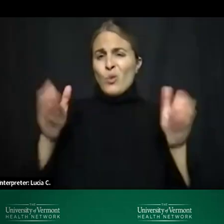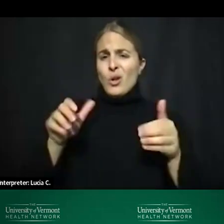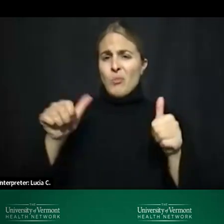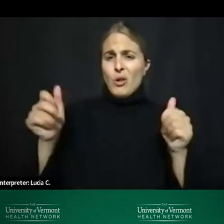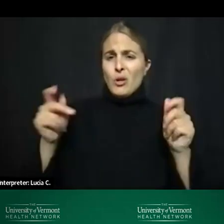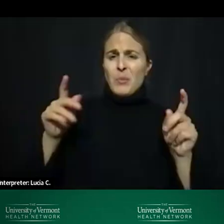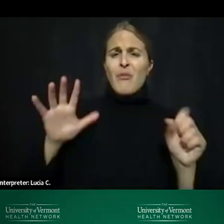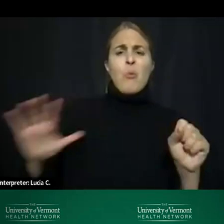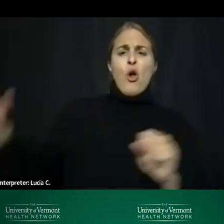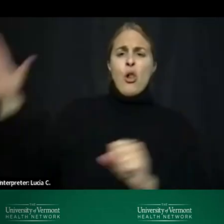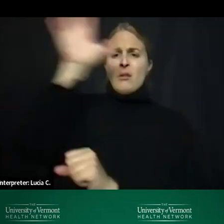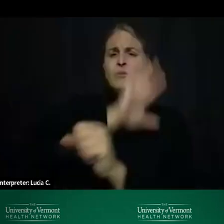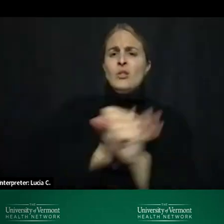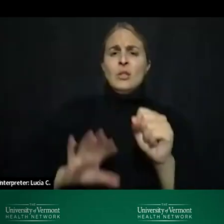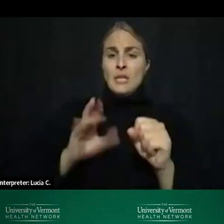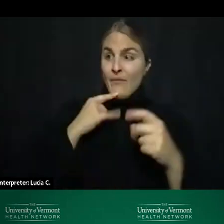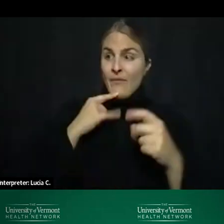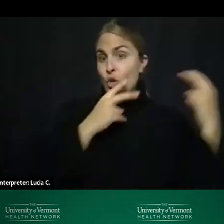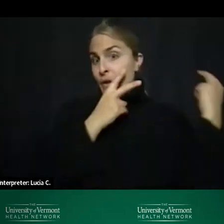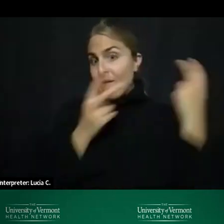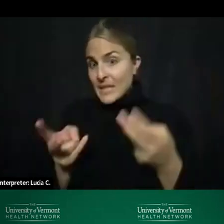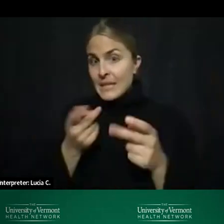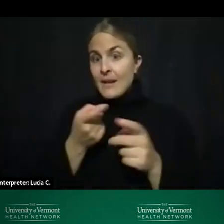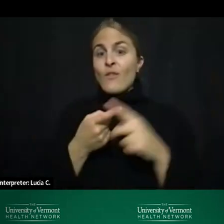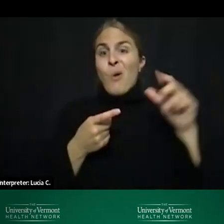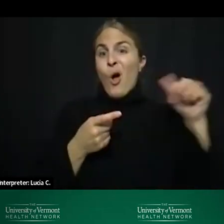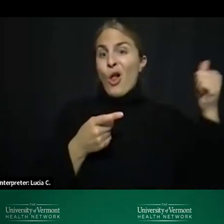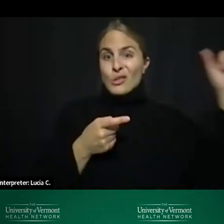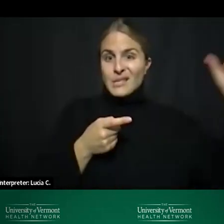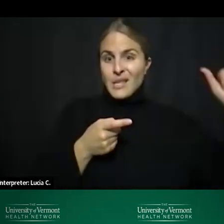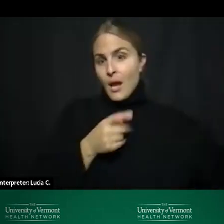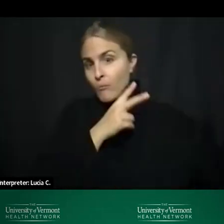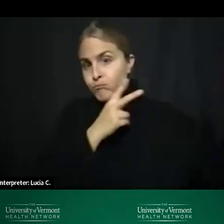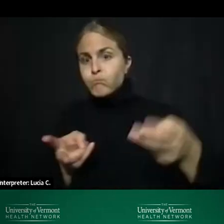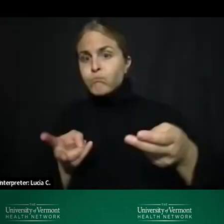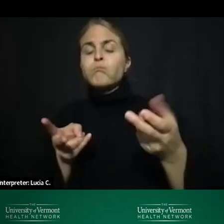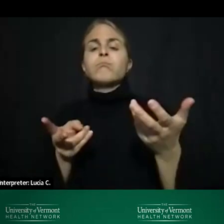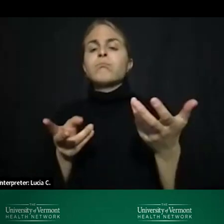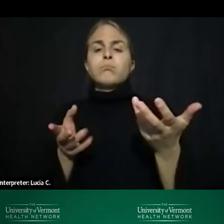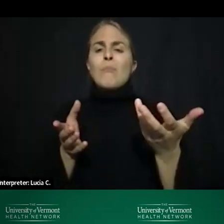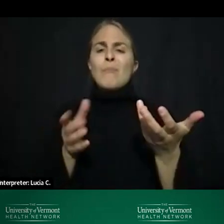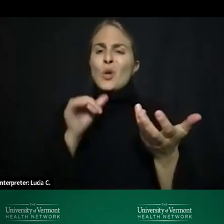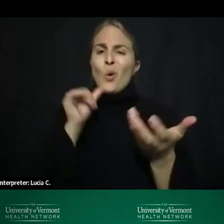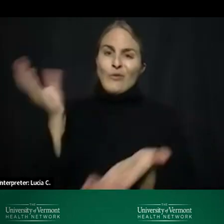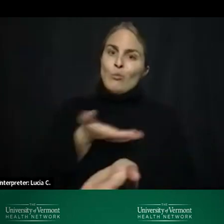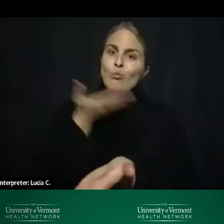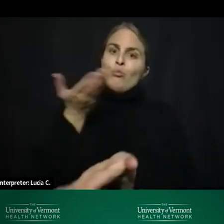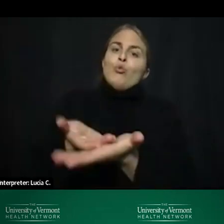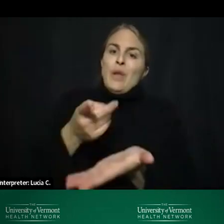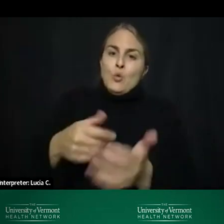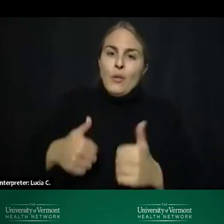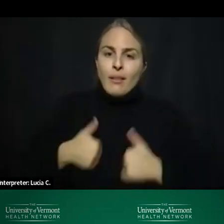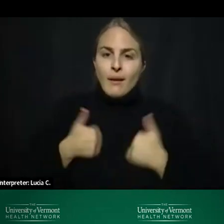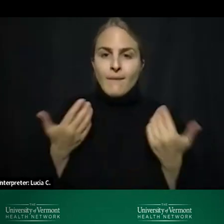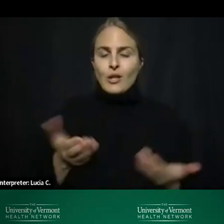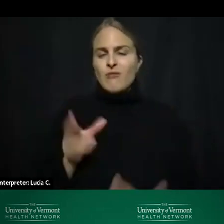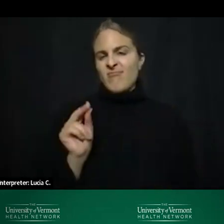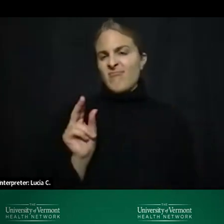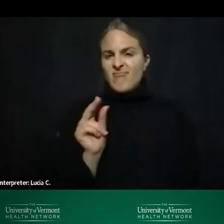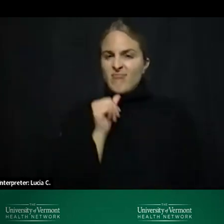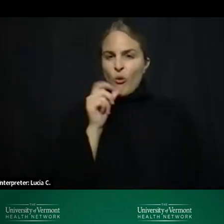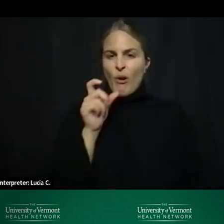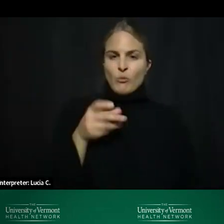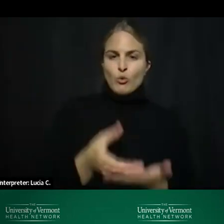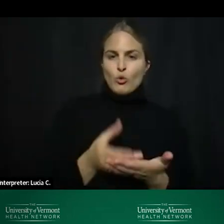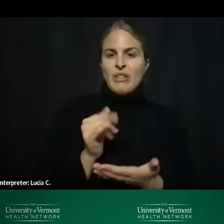from uh who are visiting here from out of state uh and so you do not have to prove chittenden county residents to